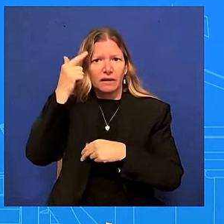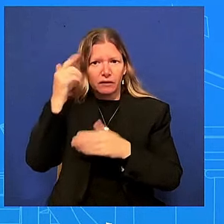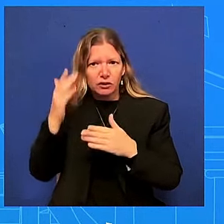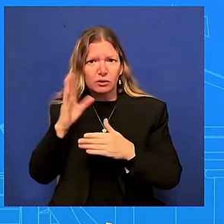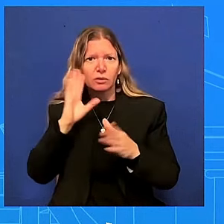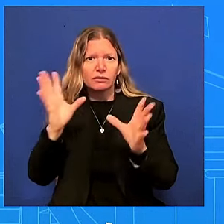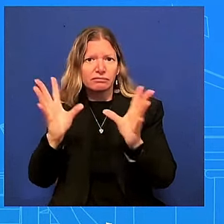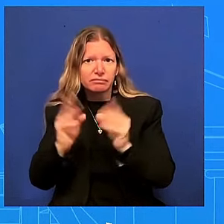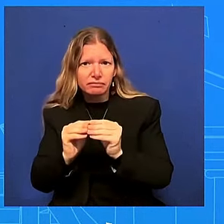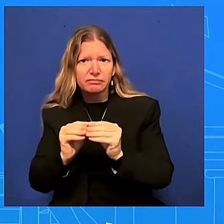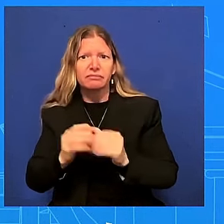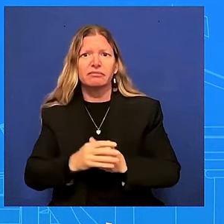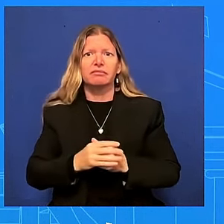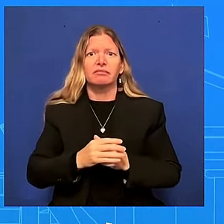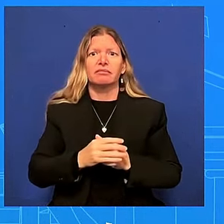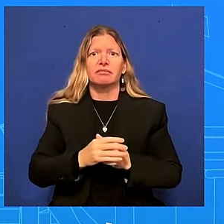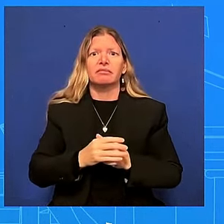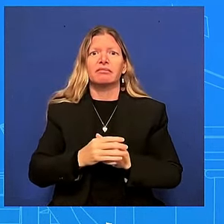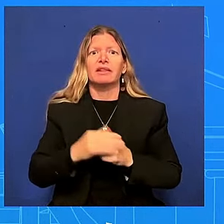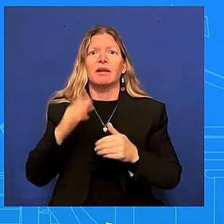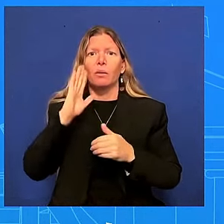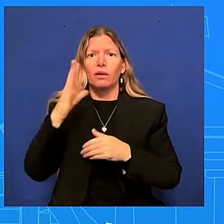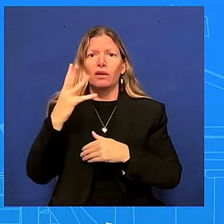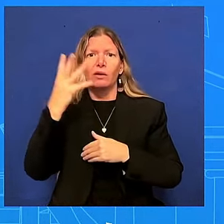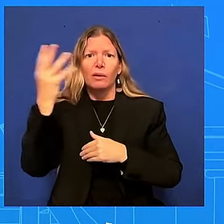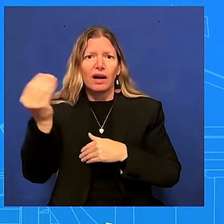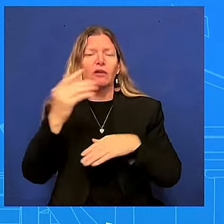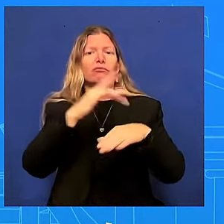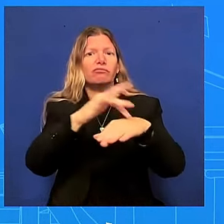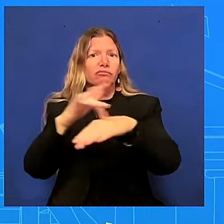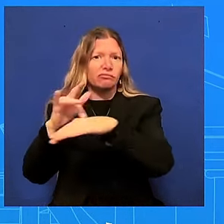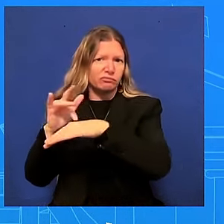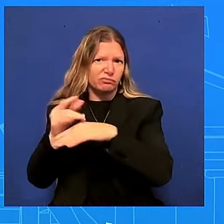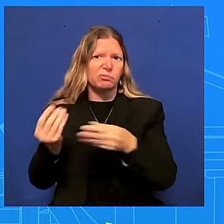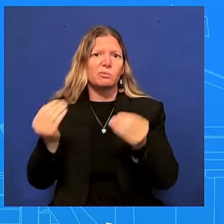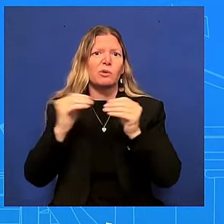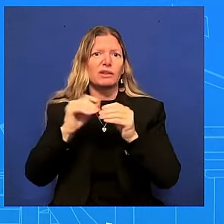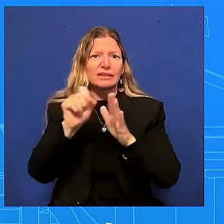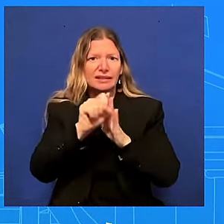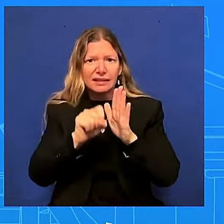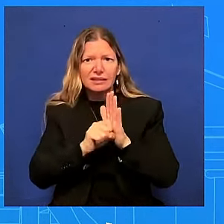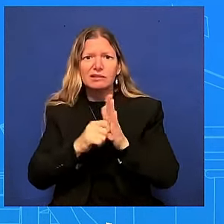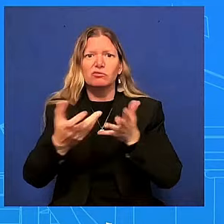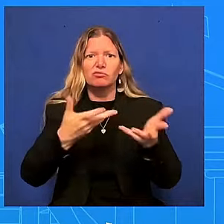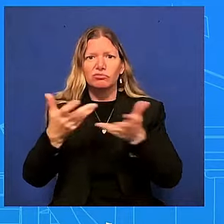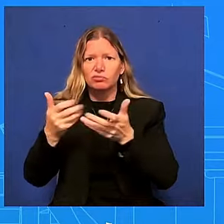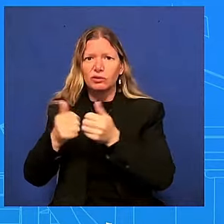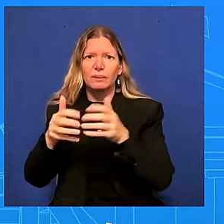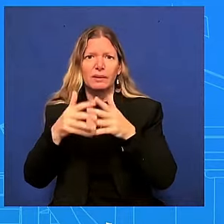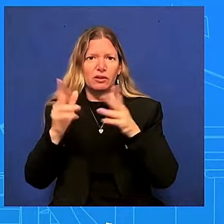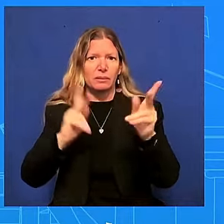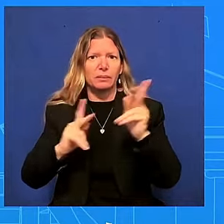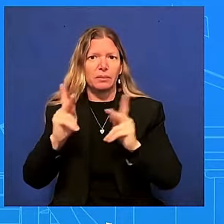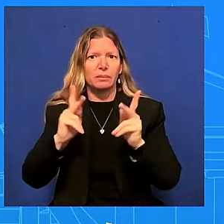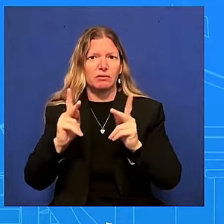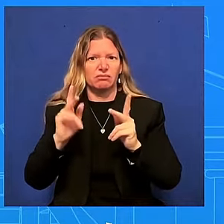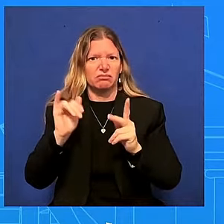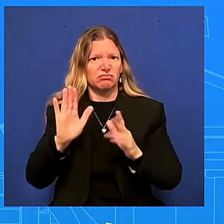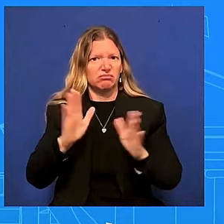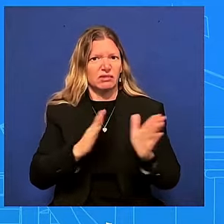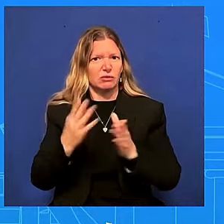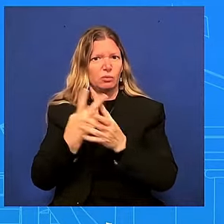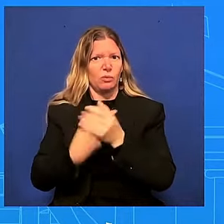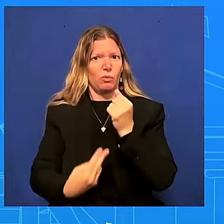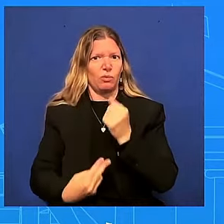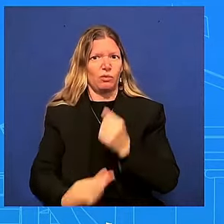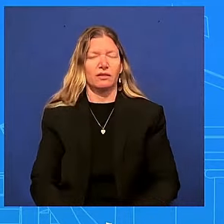states obviously and and talk to uh and talk to americans there so he's he can he's going to do both what's his message going to be